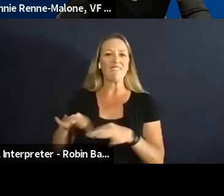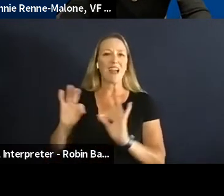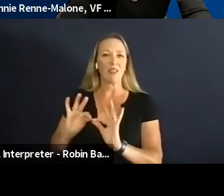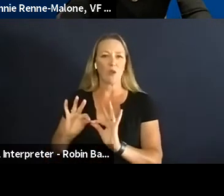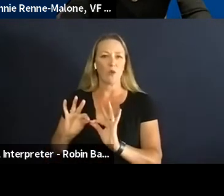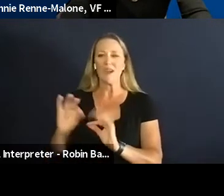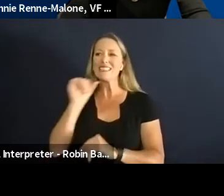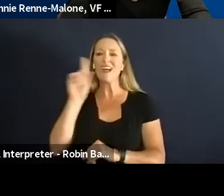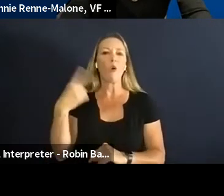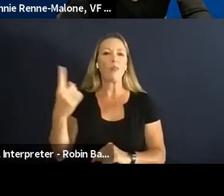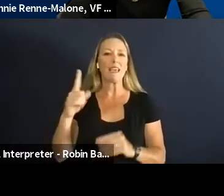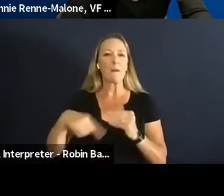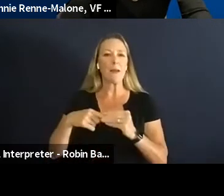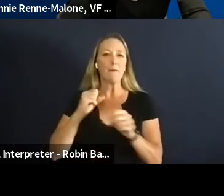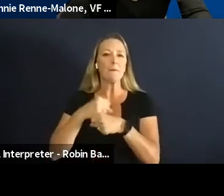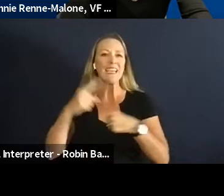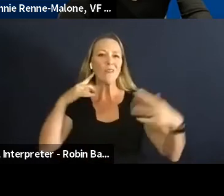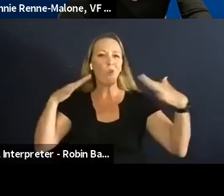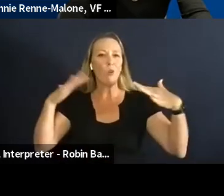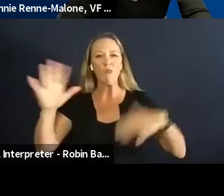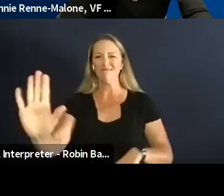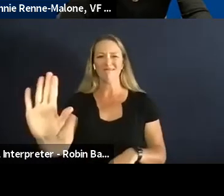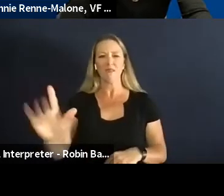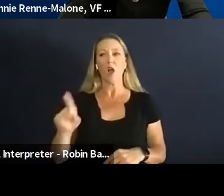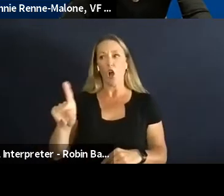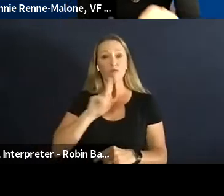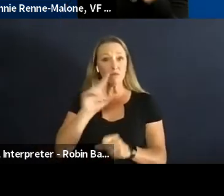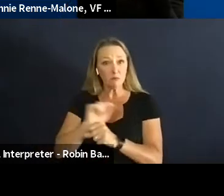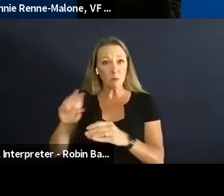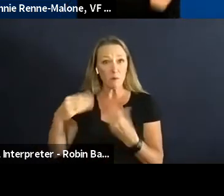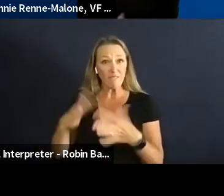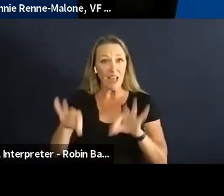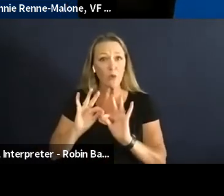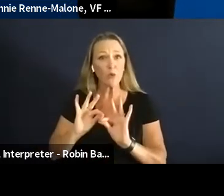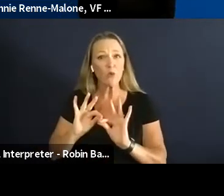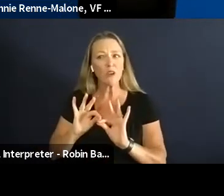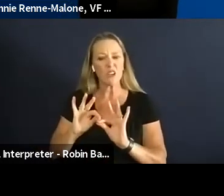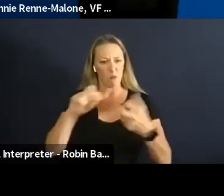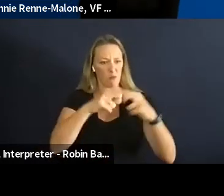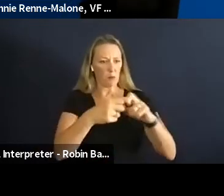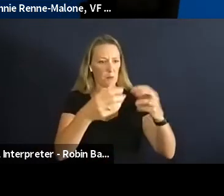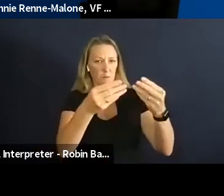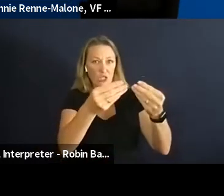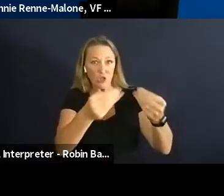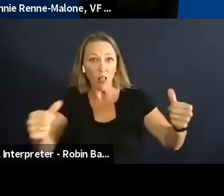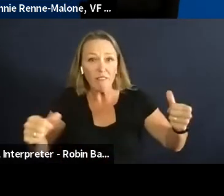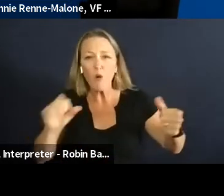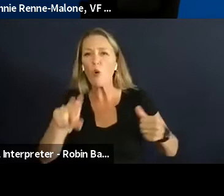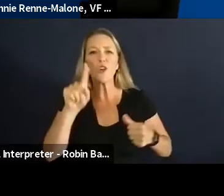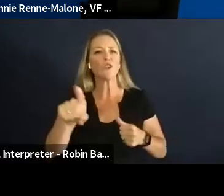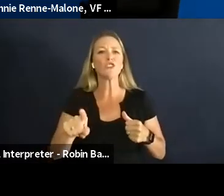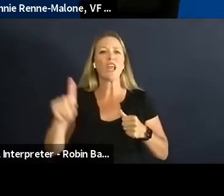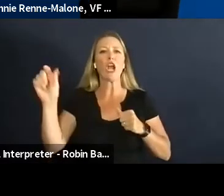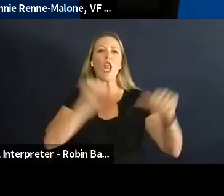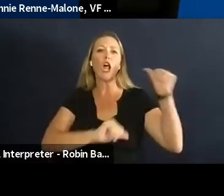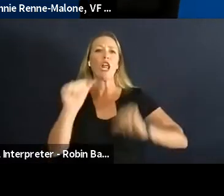make noise. Right so are you actually providing value? Are you actually solving a problem or are you just being performative making noise